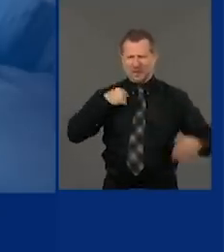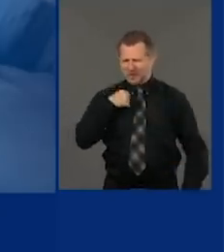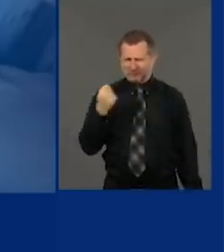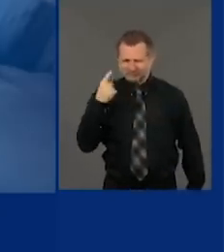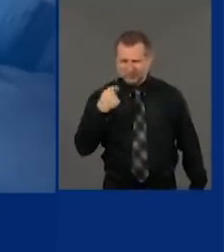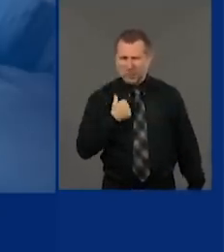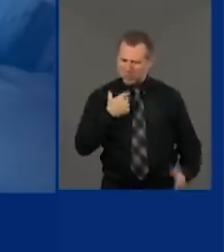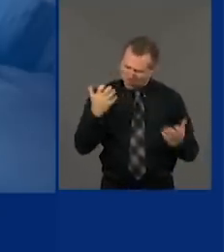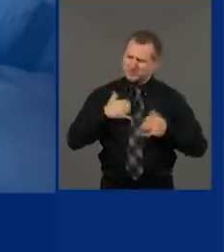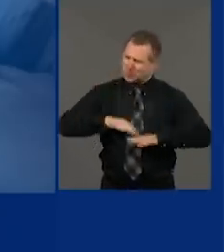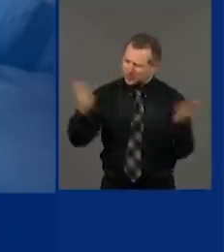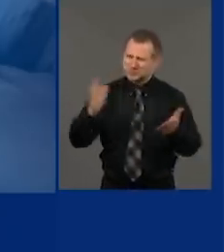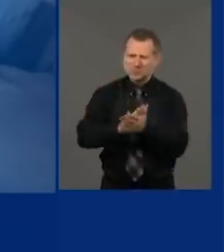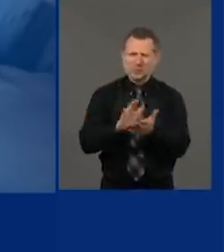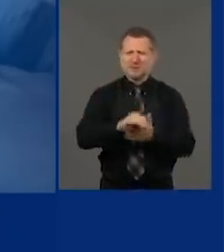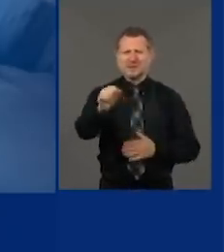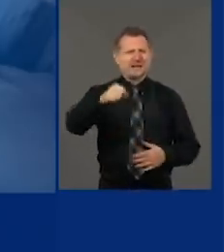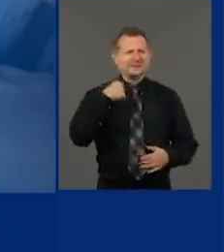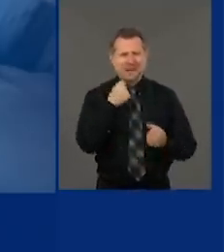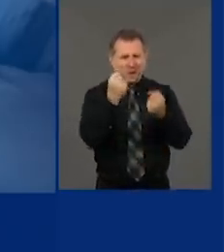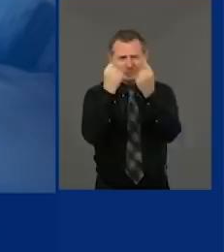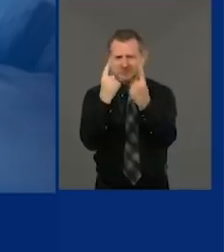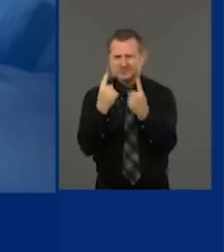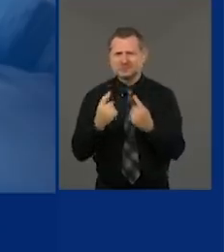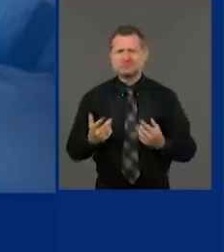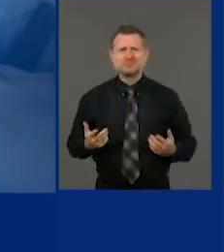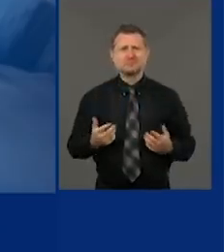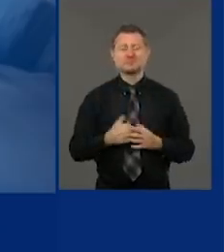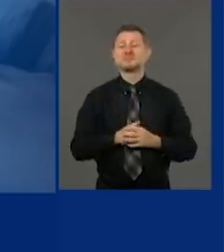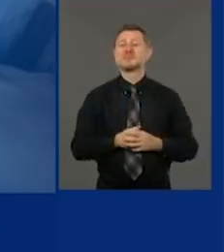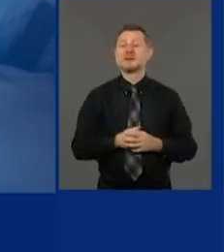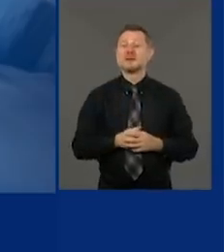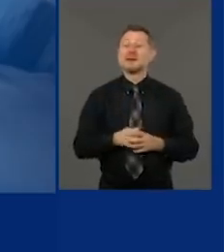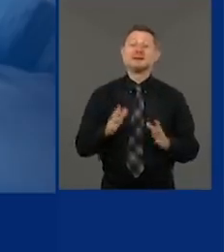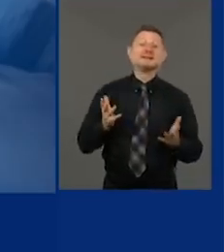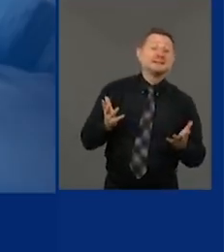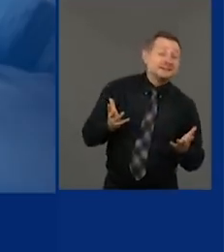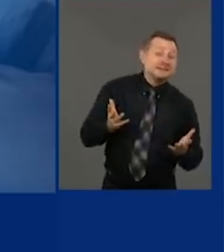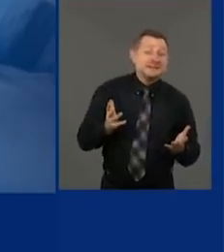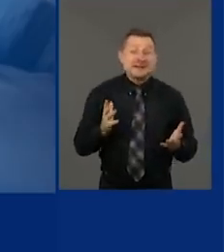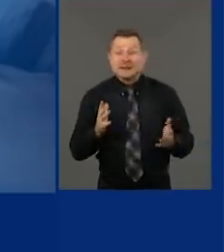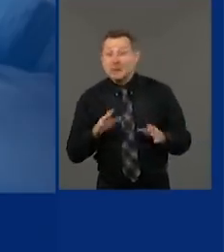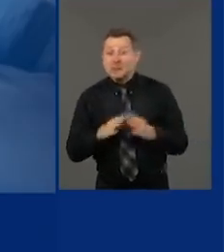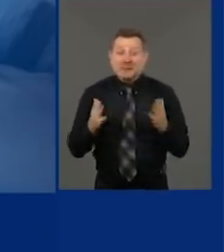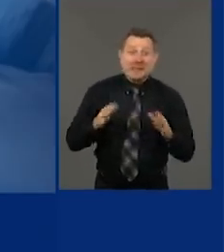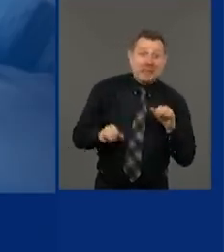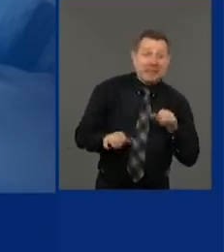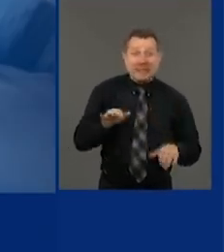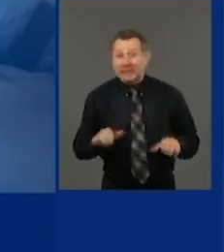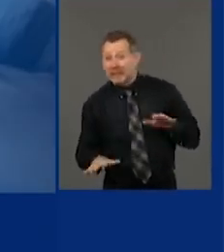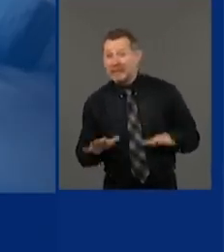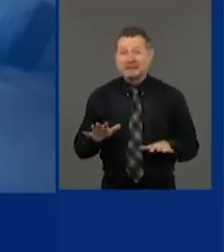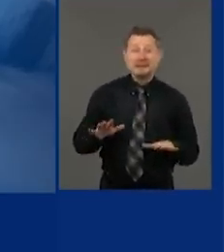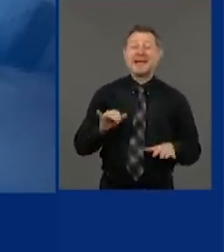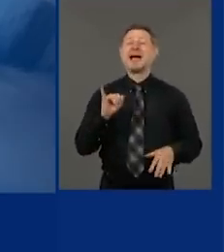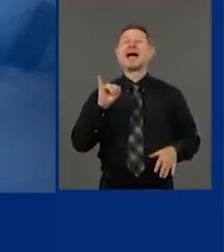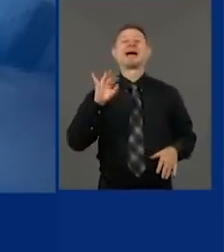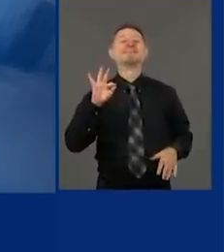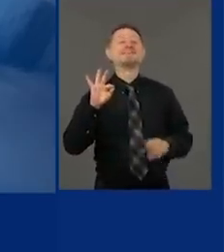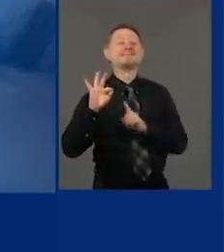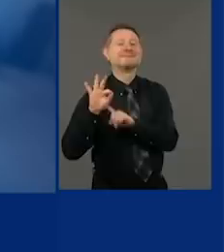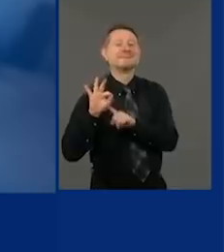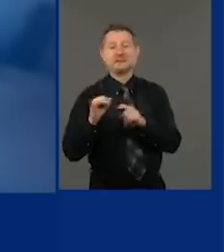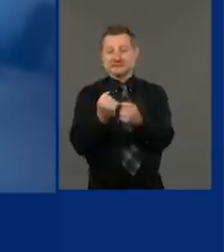schools. Everybody wants to reopen the schools. It's not do we reopen or not. You reopen if it is safe to reopen.